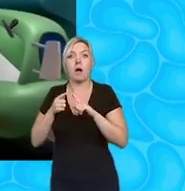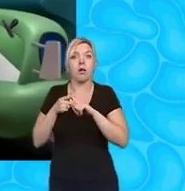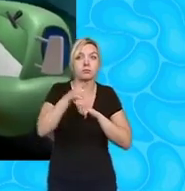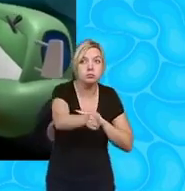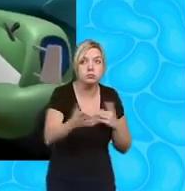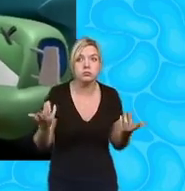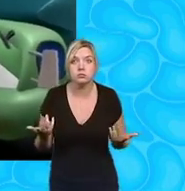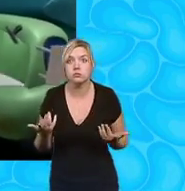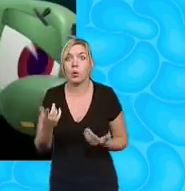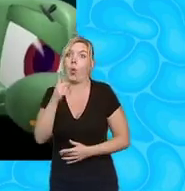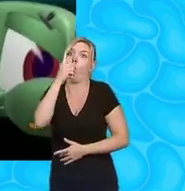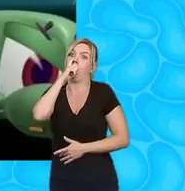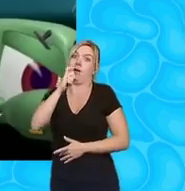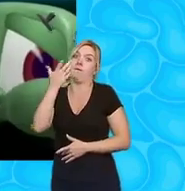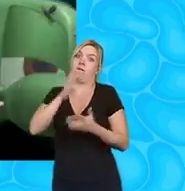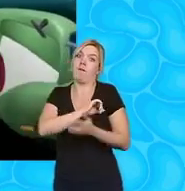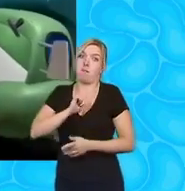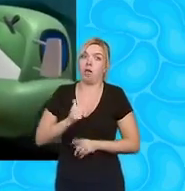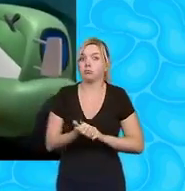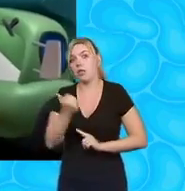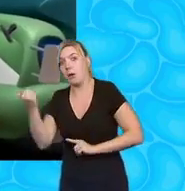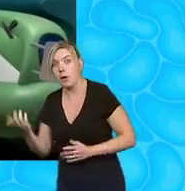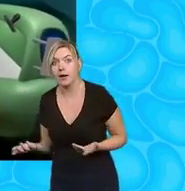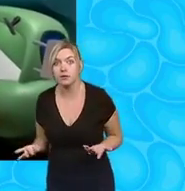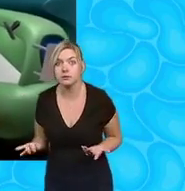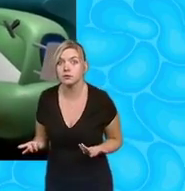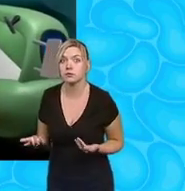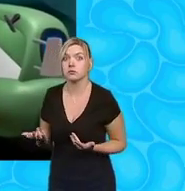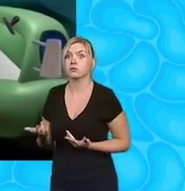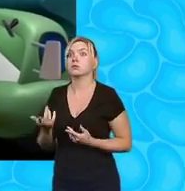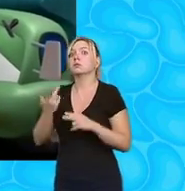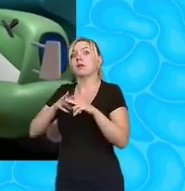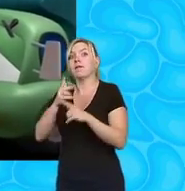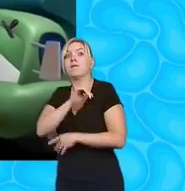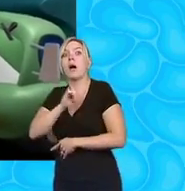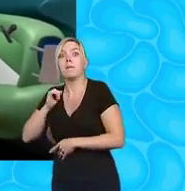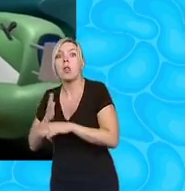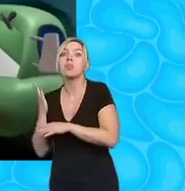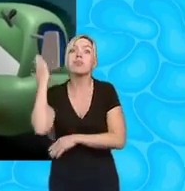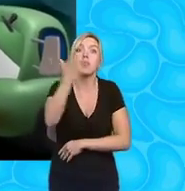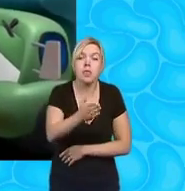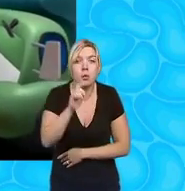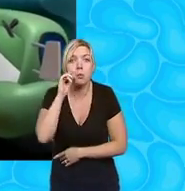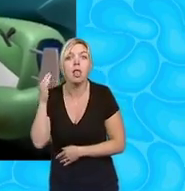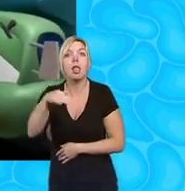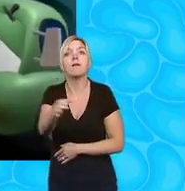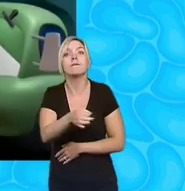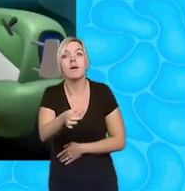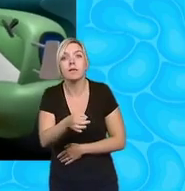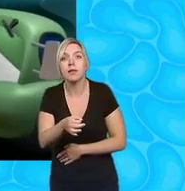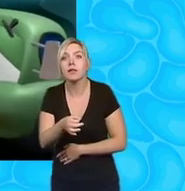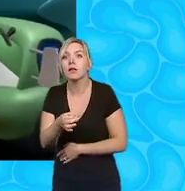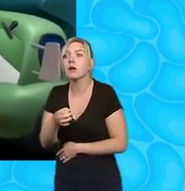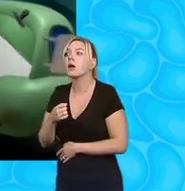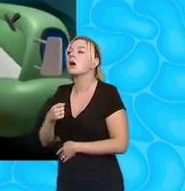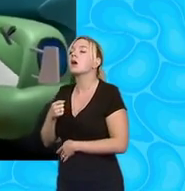or five miles that way right and if you go five miles that way you get to Farville I see